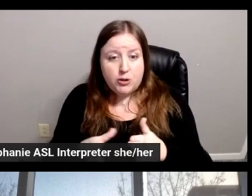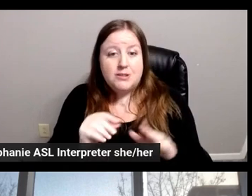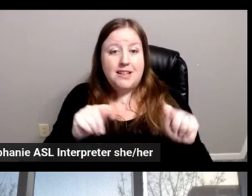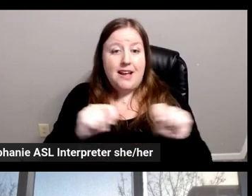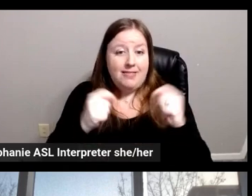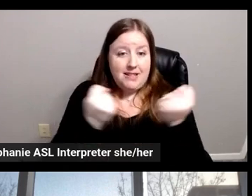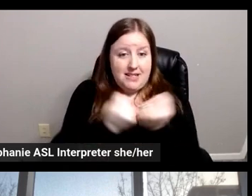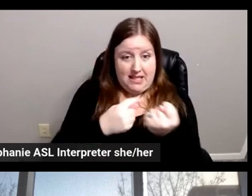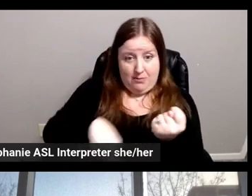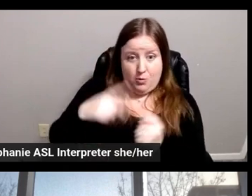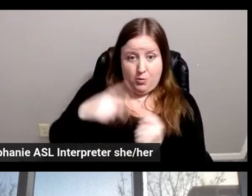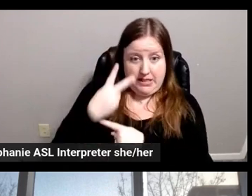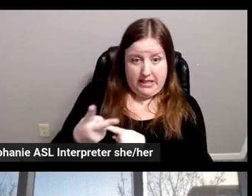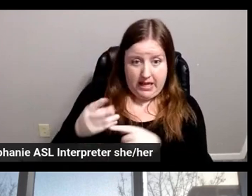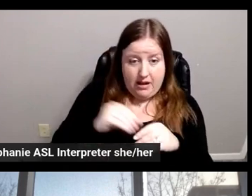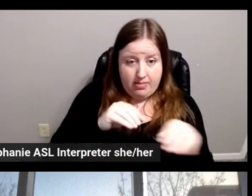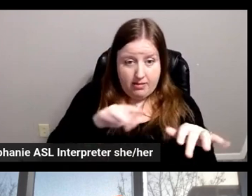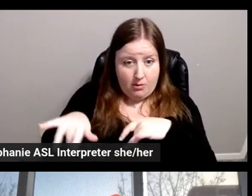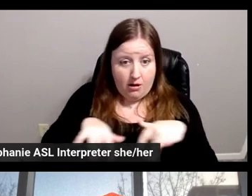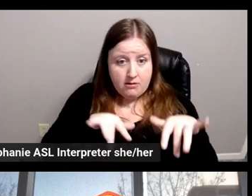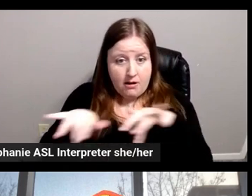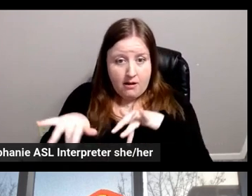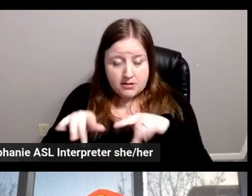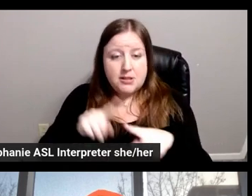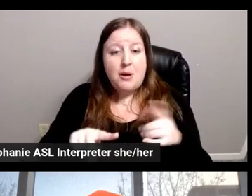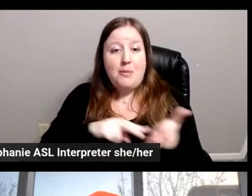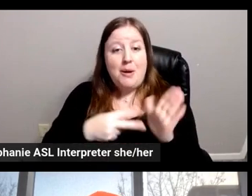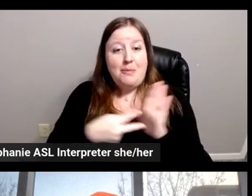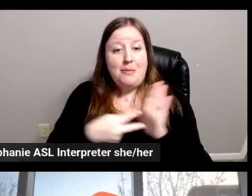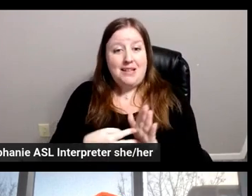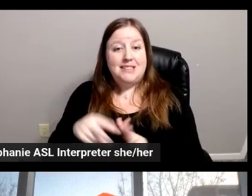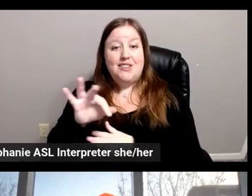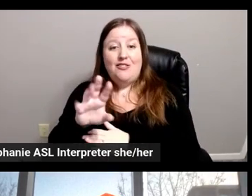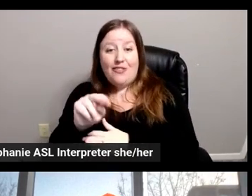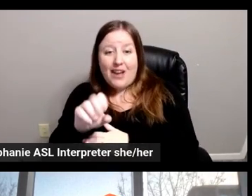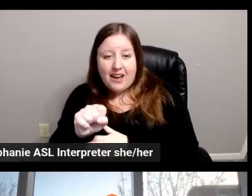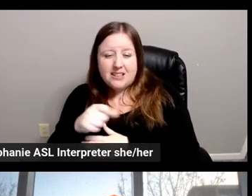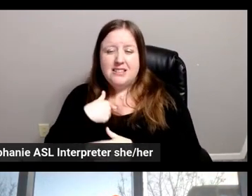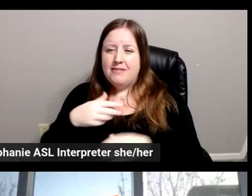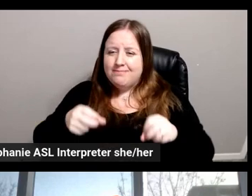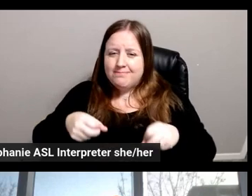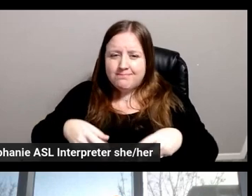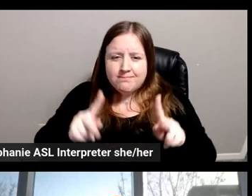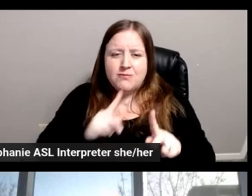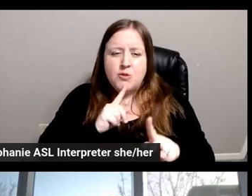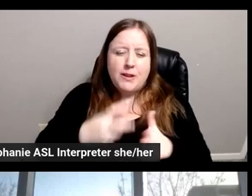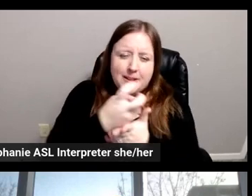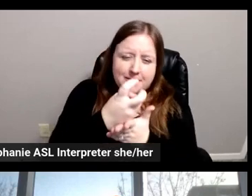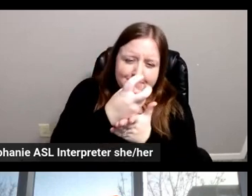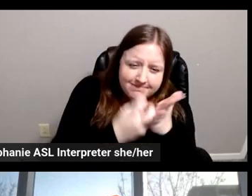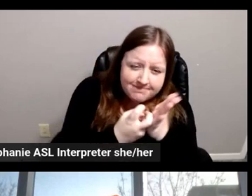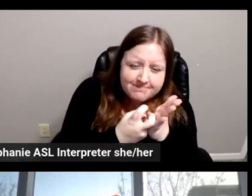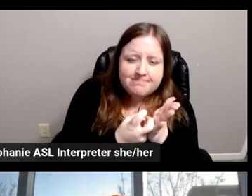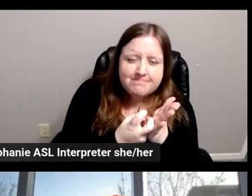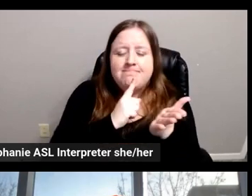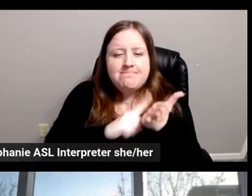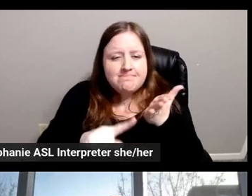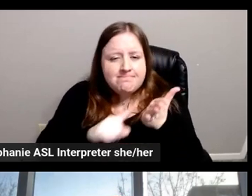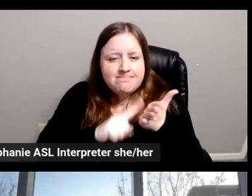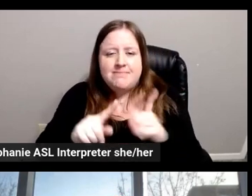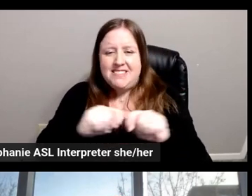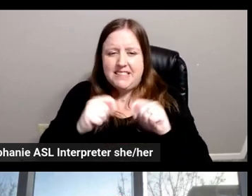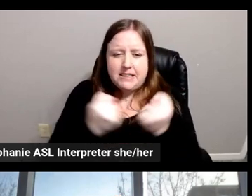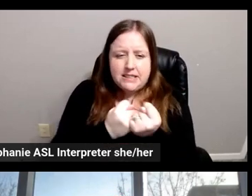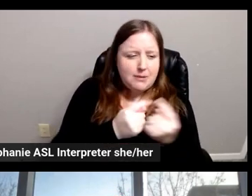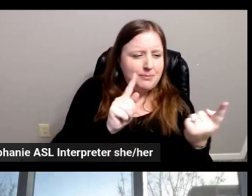that we see in the broadcast, but it allows fans the opportunity to really go deeper into the team, you know, meet some of the